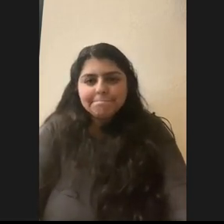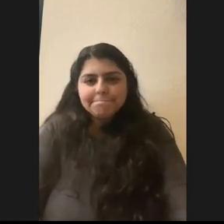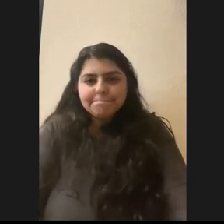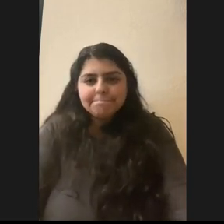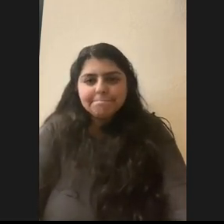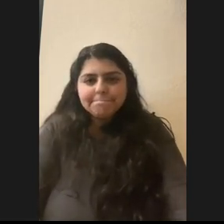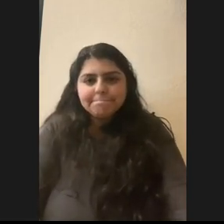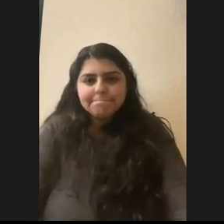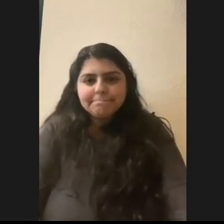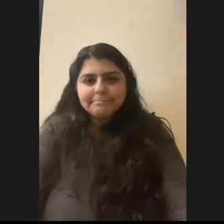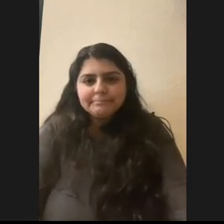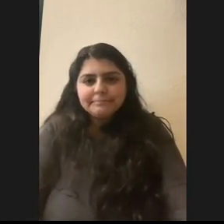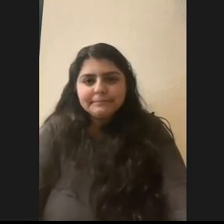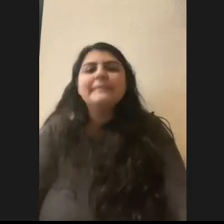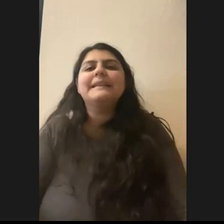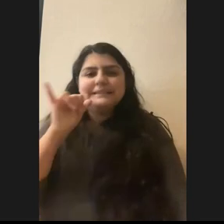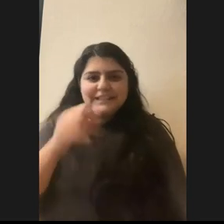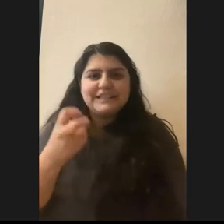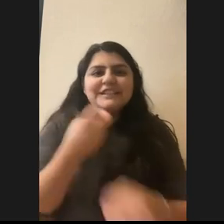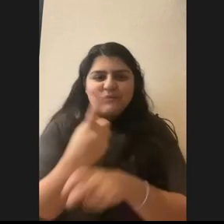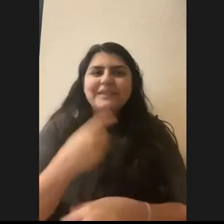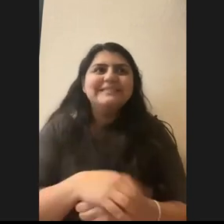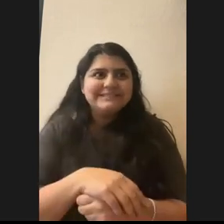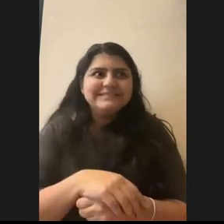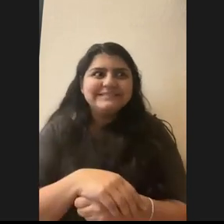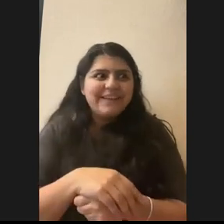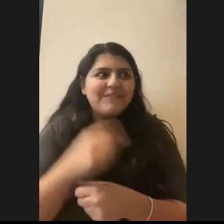man, that's a tough one. Top question. I've thought of this.